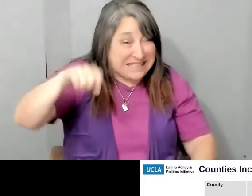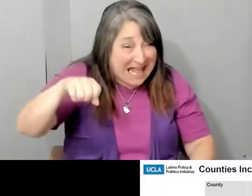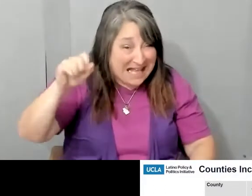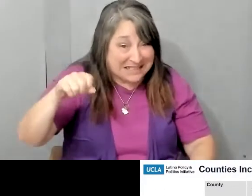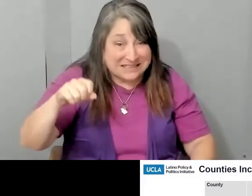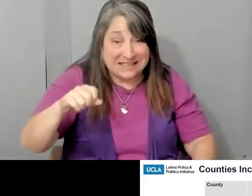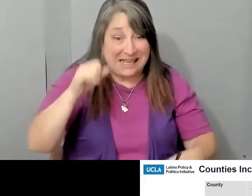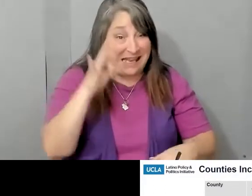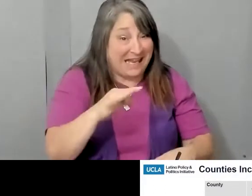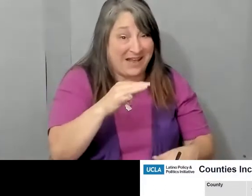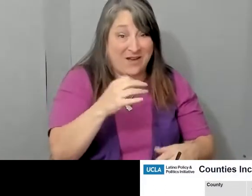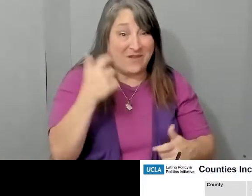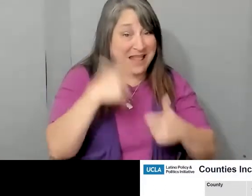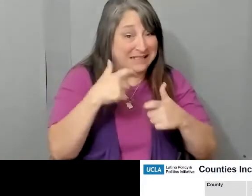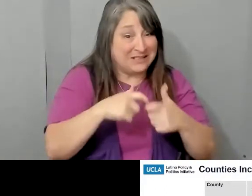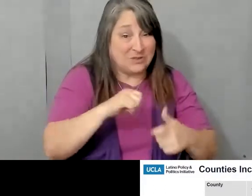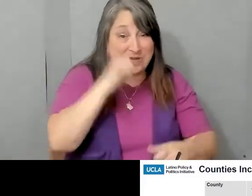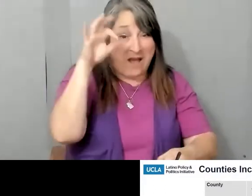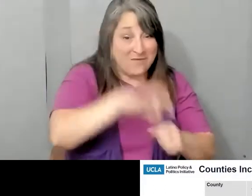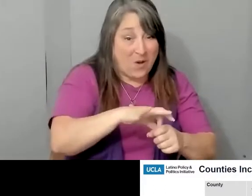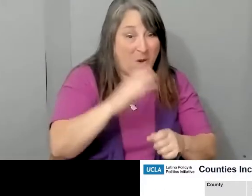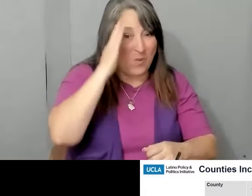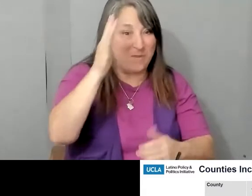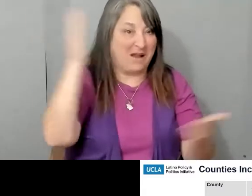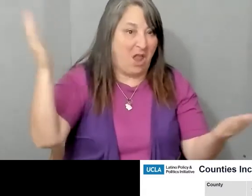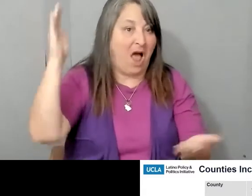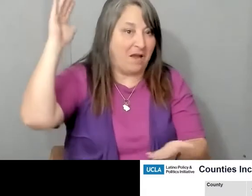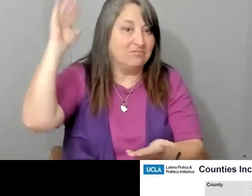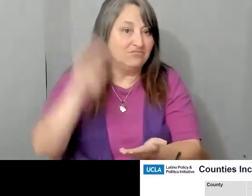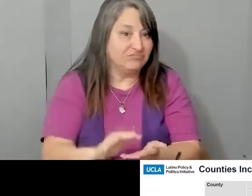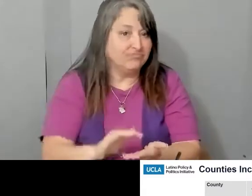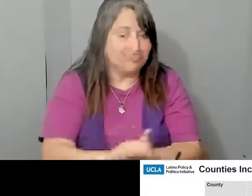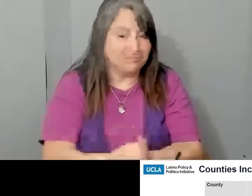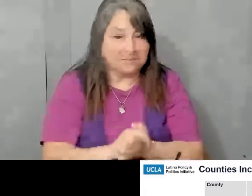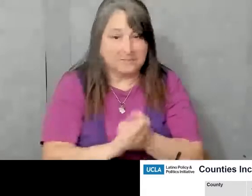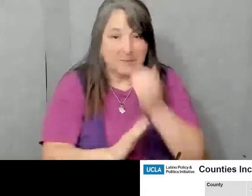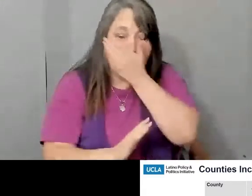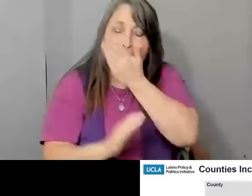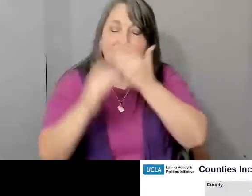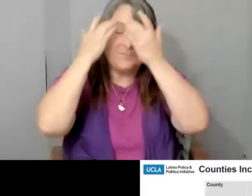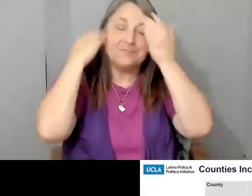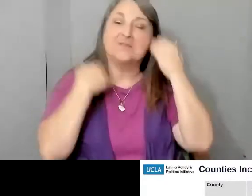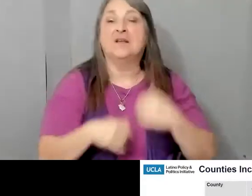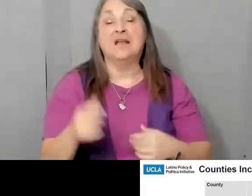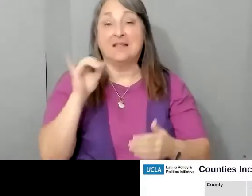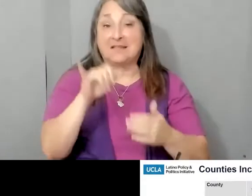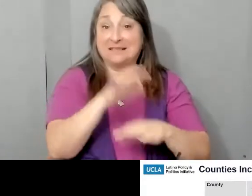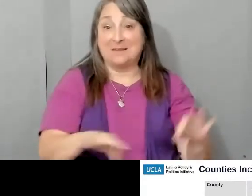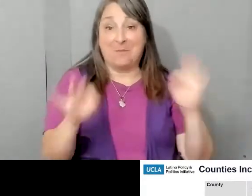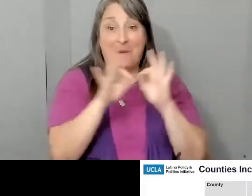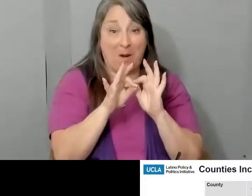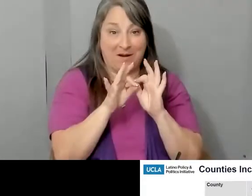Last one that I think is important here is Contra Costa. And this is important because this was the highest